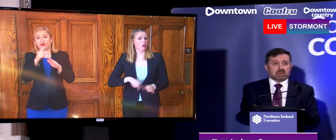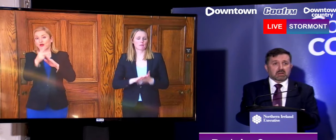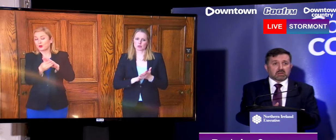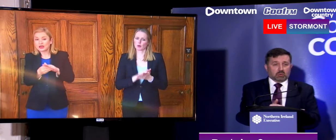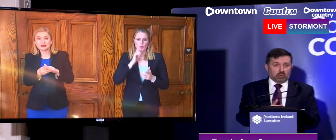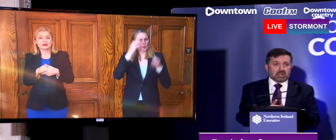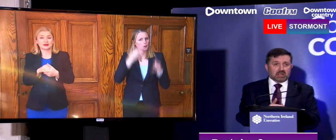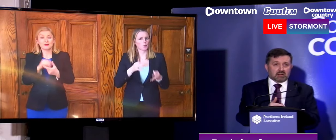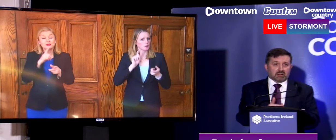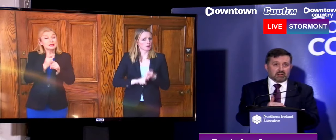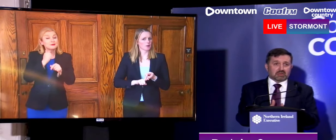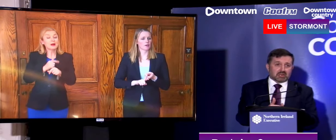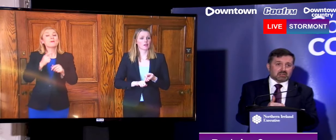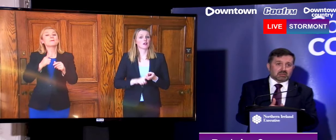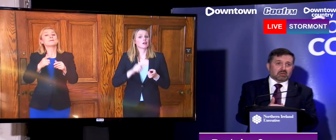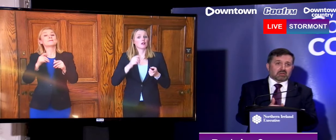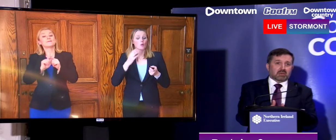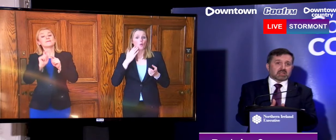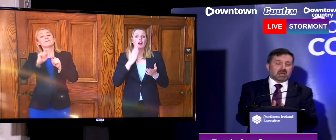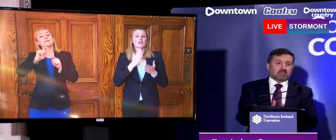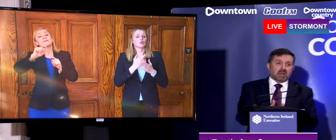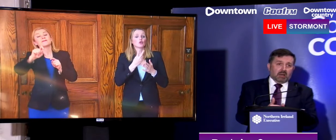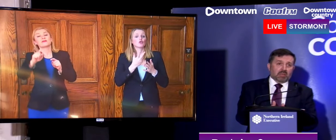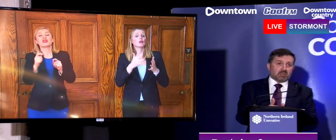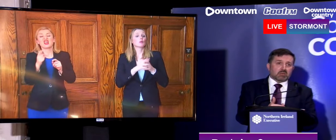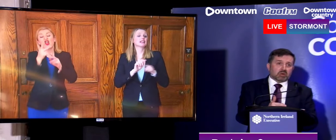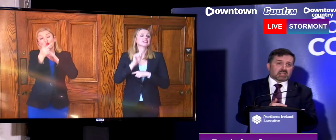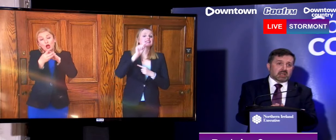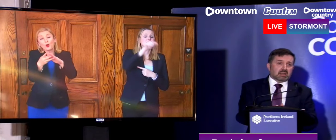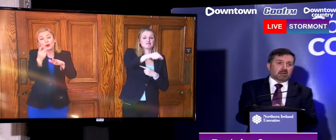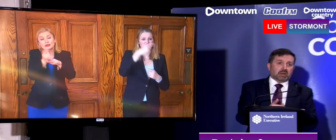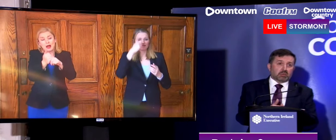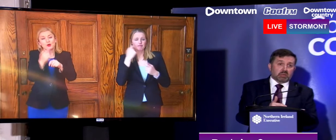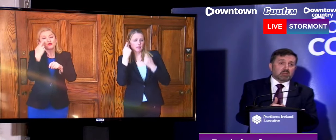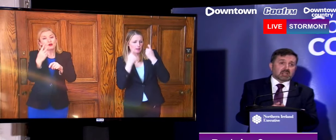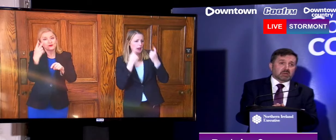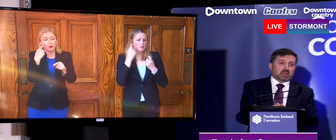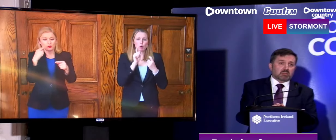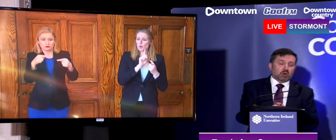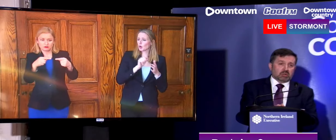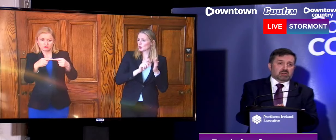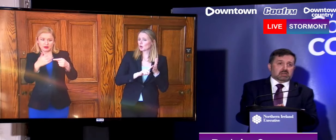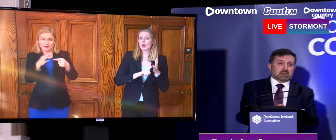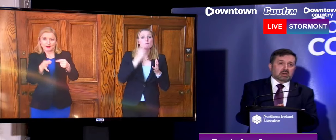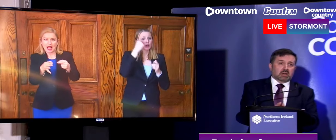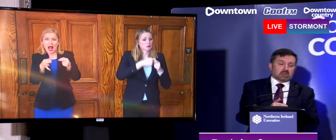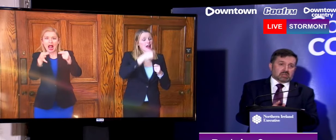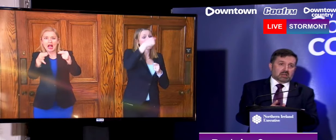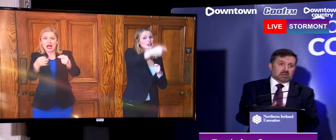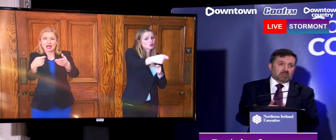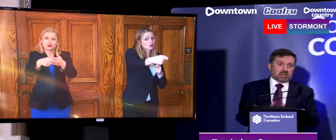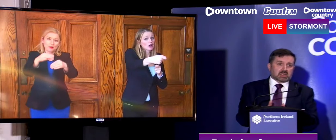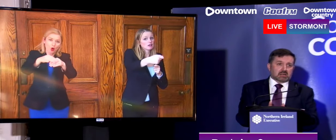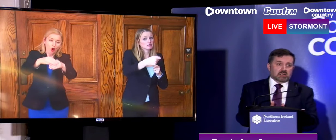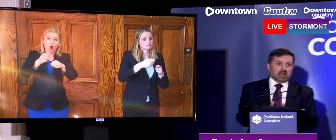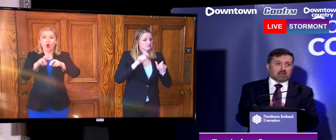restrictions. So when we look at the restrictions in two or three weeks' time, it may be we're extending that period, we may be actually putting in more restrictions. So